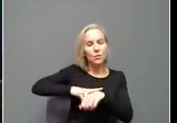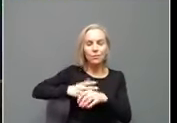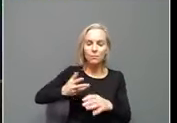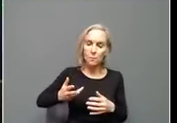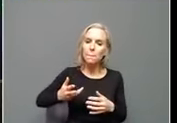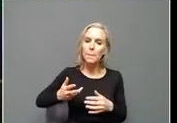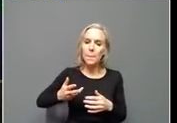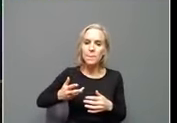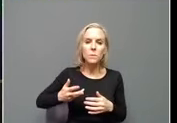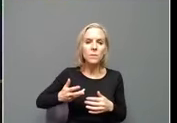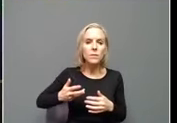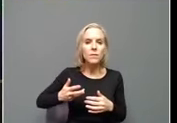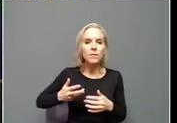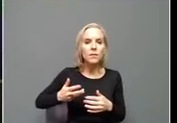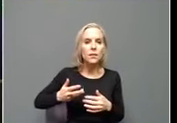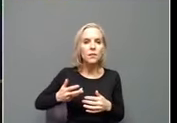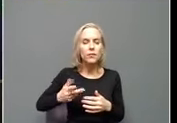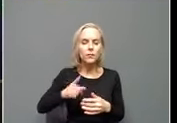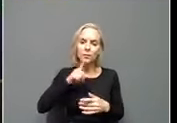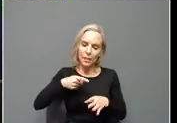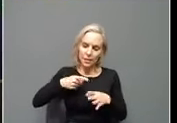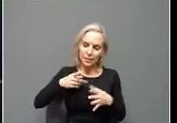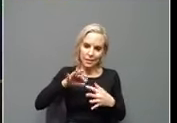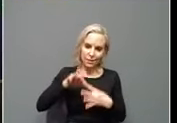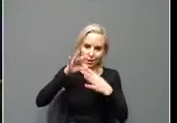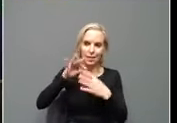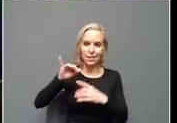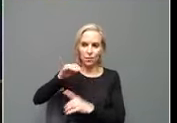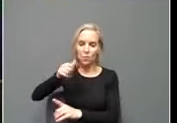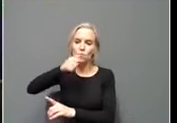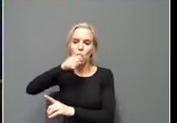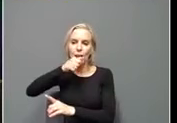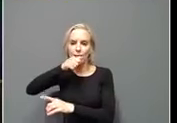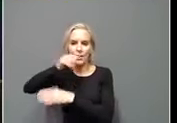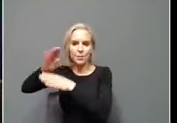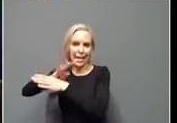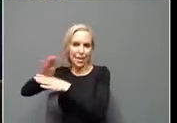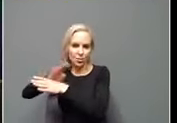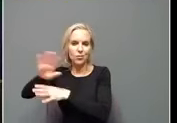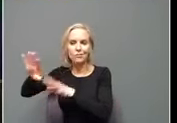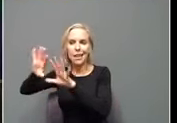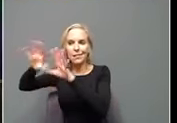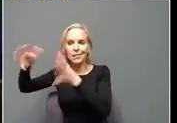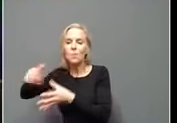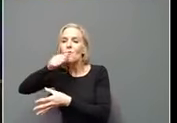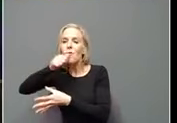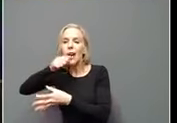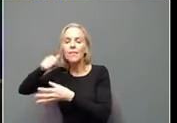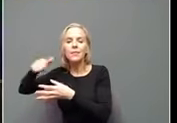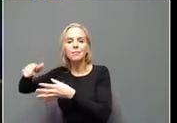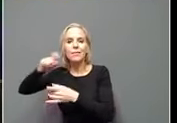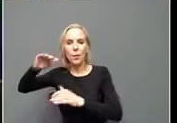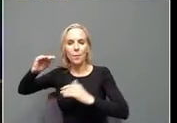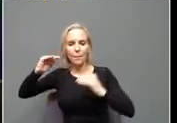in, um, especially the, the private sector as they have to balance and weigh risks of, of things they do. It looks like international